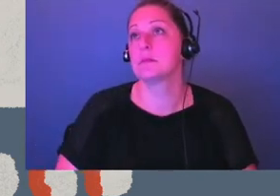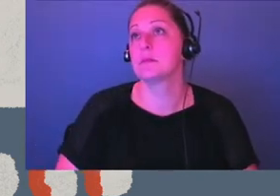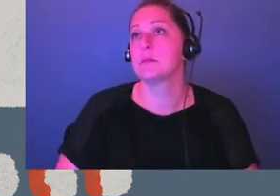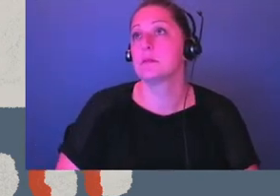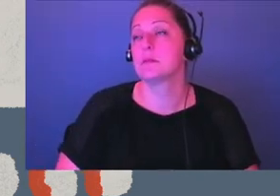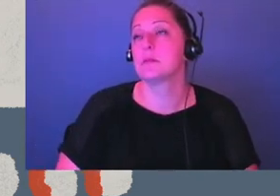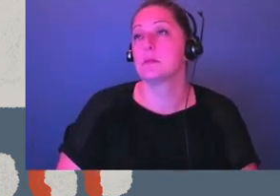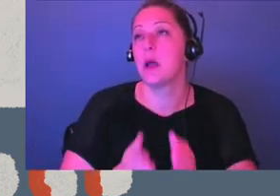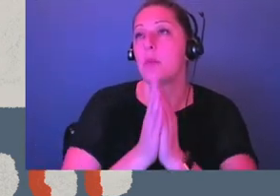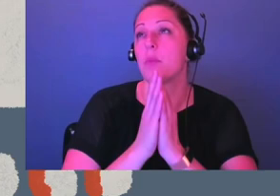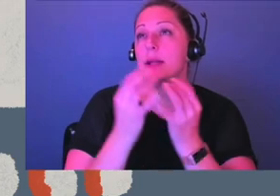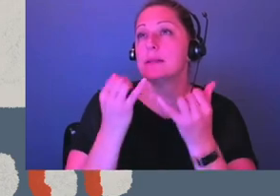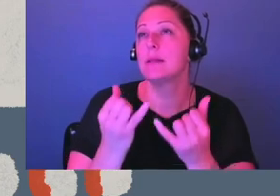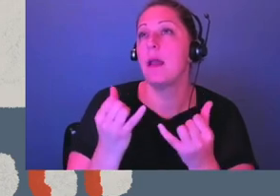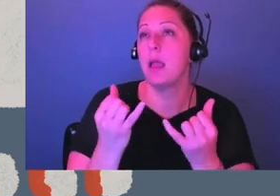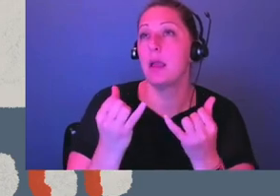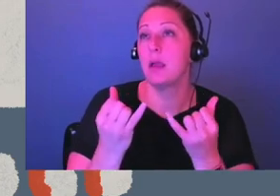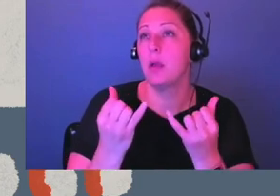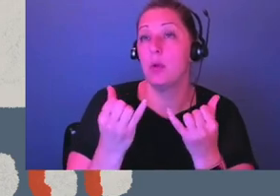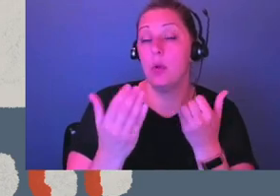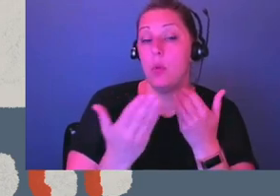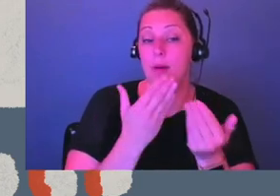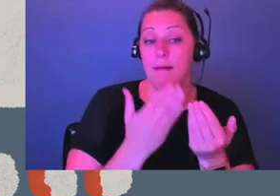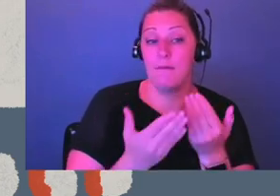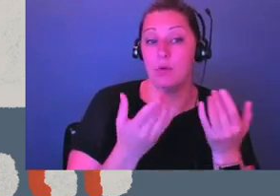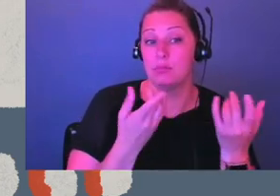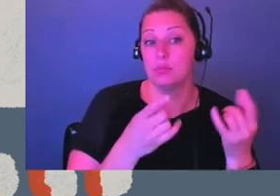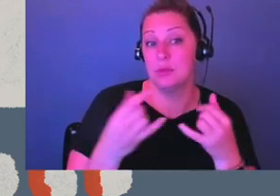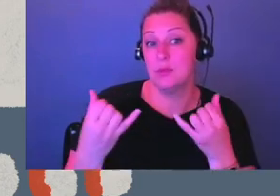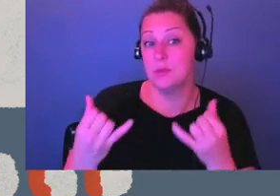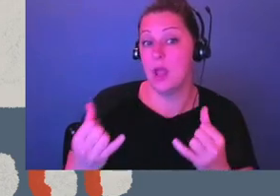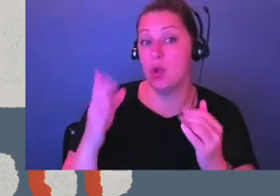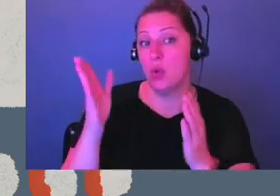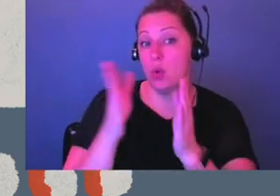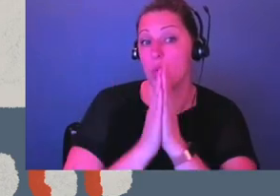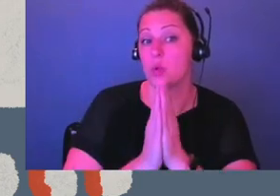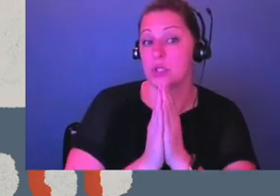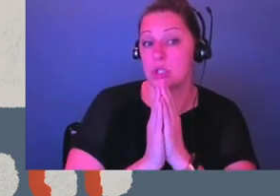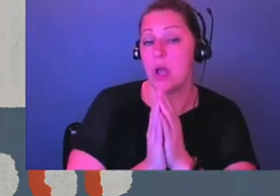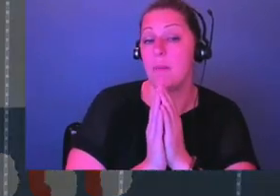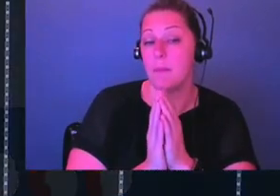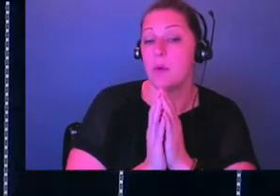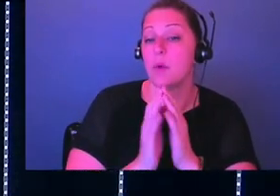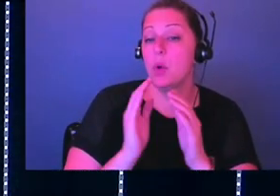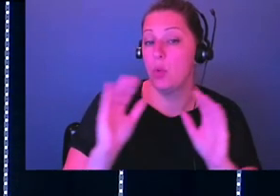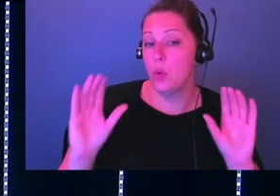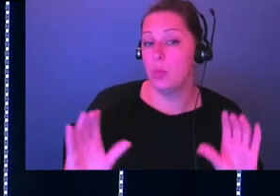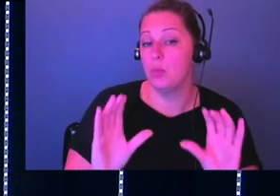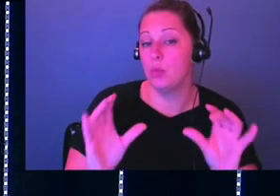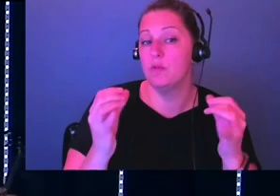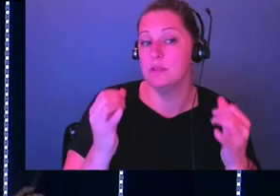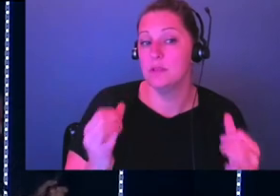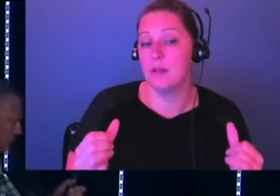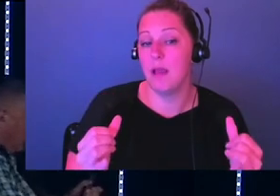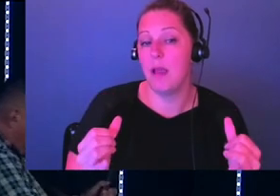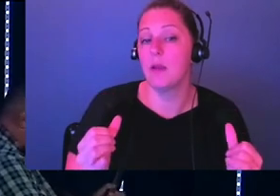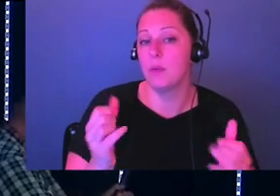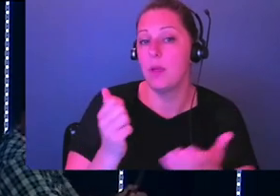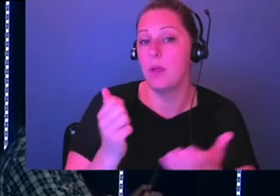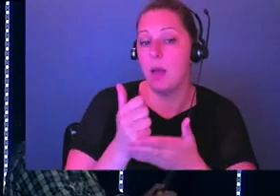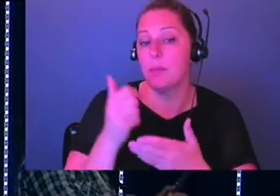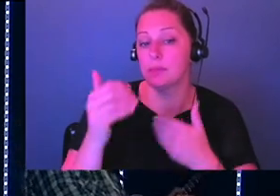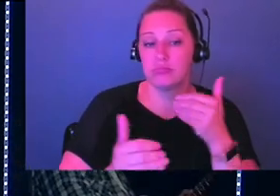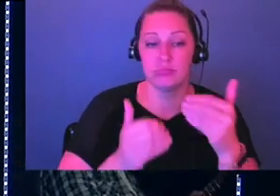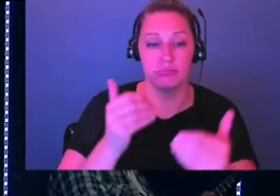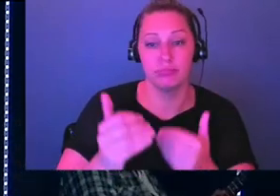God, pray that today, Lord, wherever we're at when it comes to this walk with worship, that you just, you move today, God. You help us to take a step in our walk with you, Jesus.